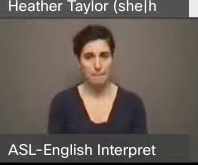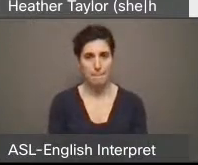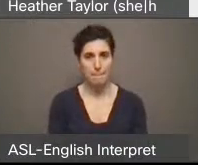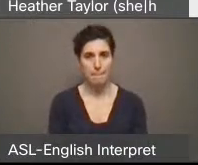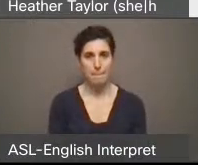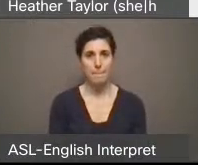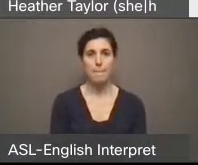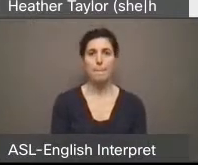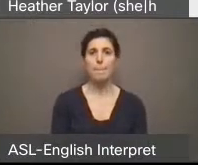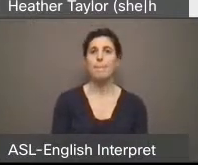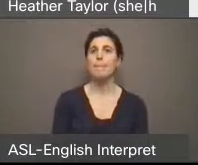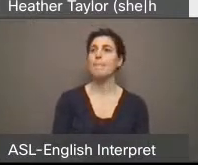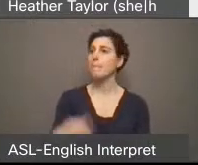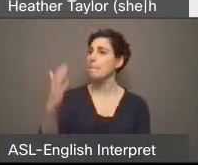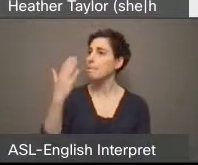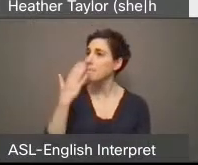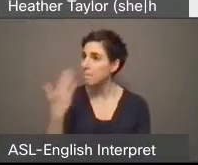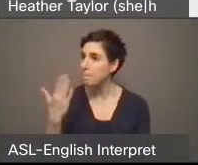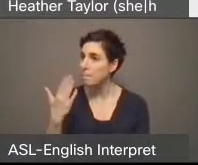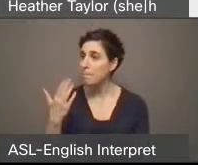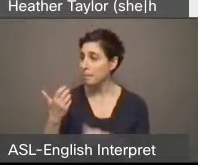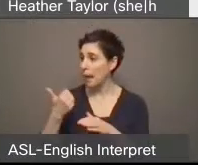Thank you very much Vincent. Are there questions?